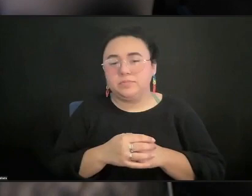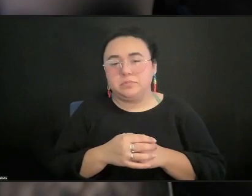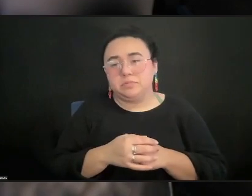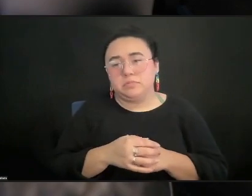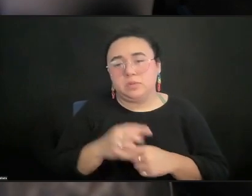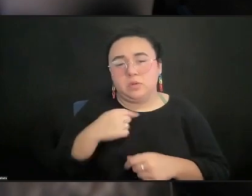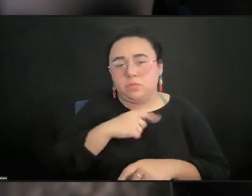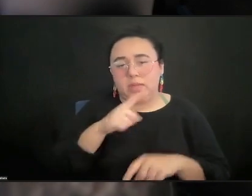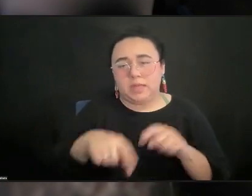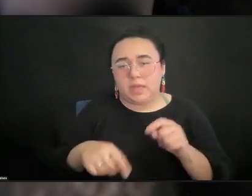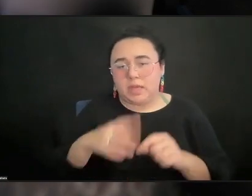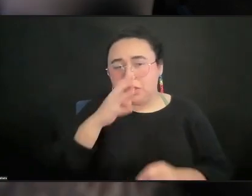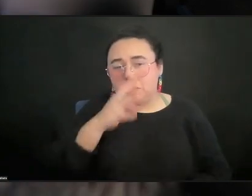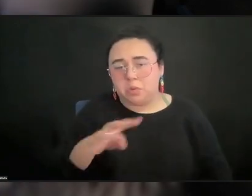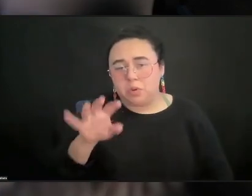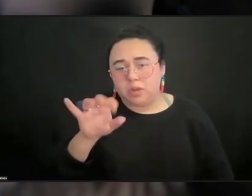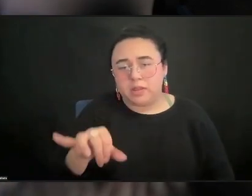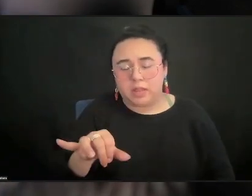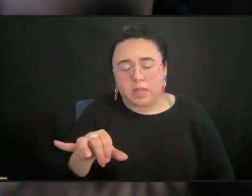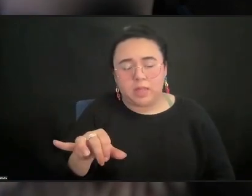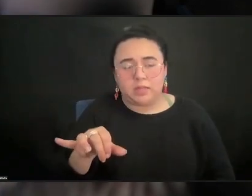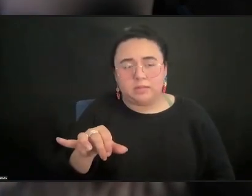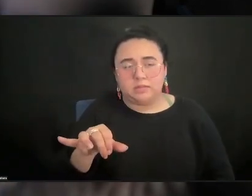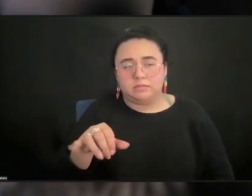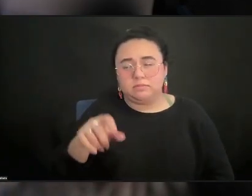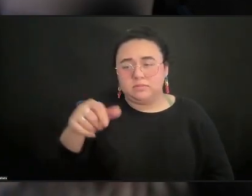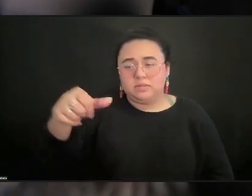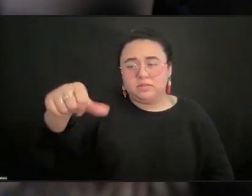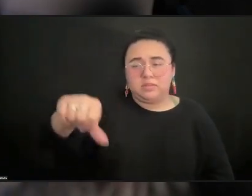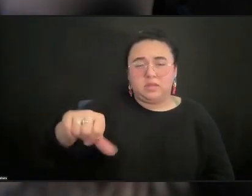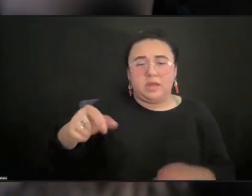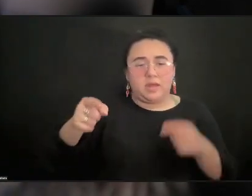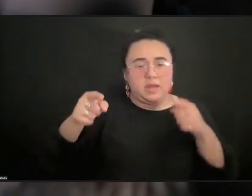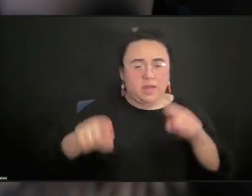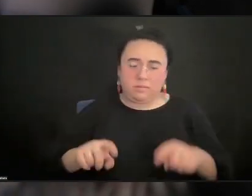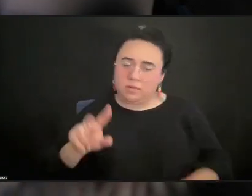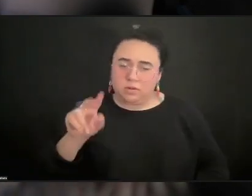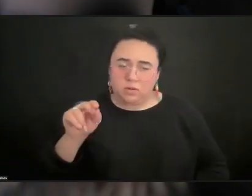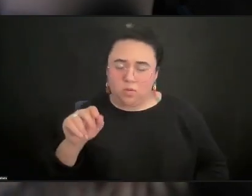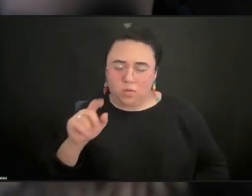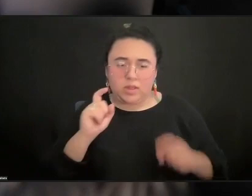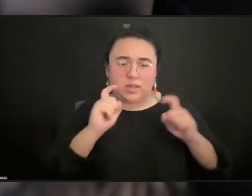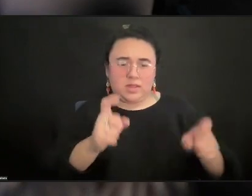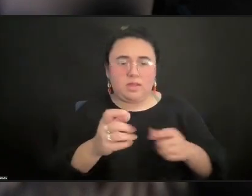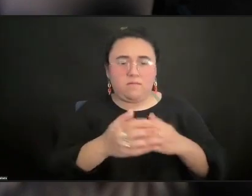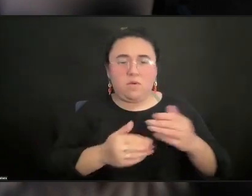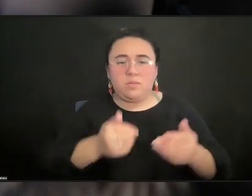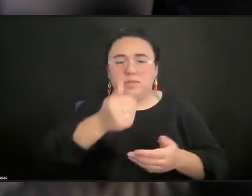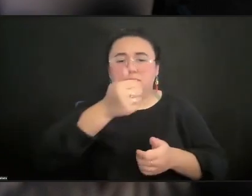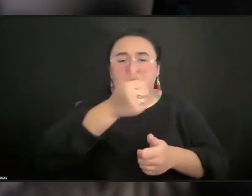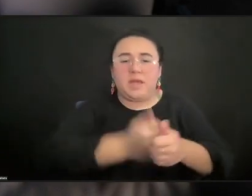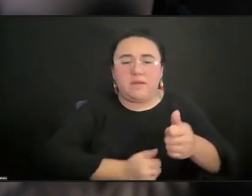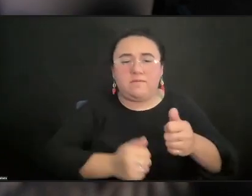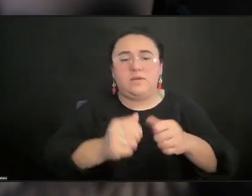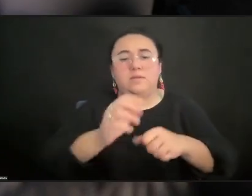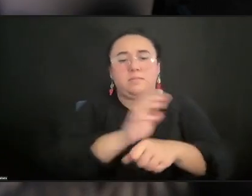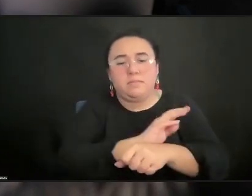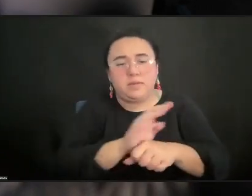gave almost every institution and artist the opportunity to survive.